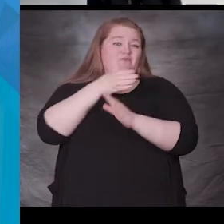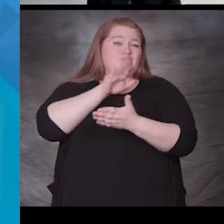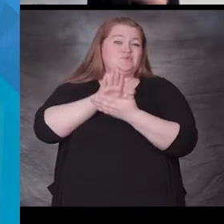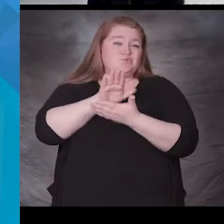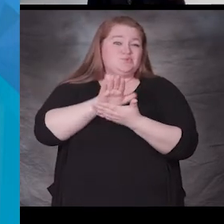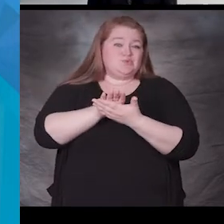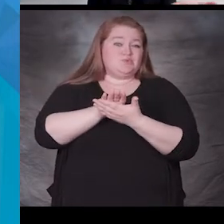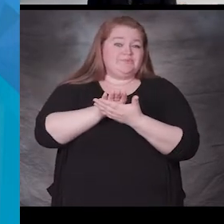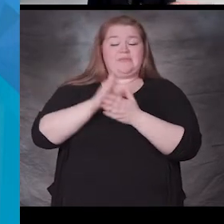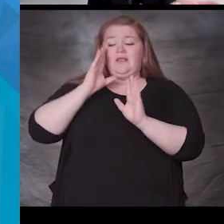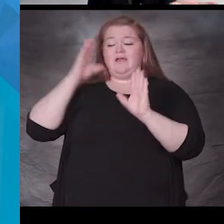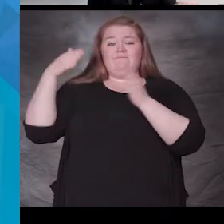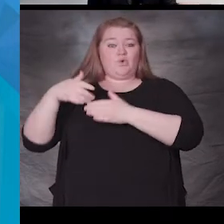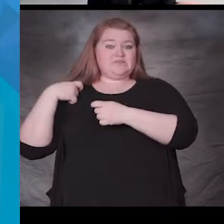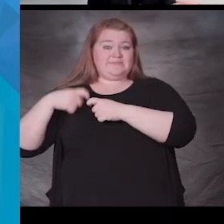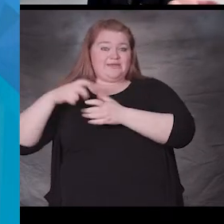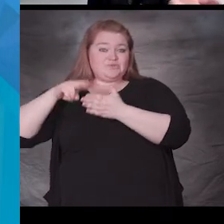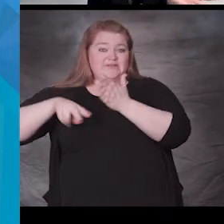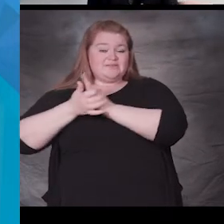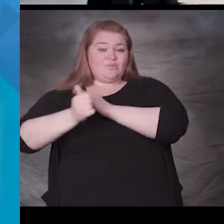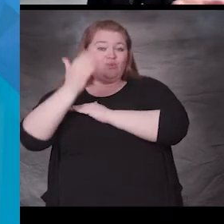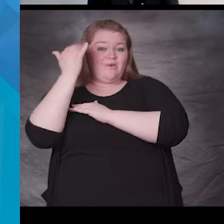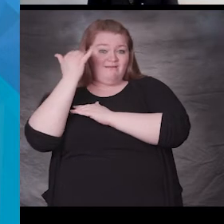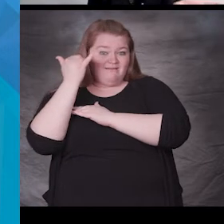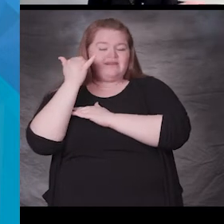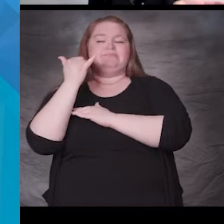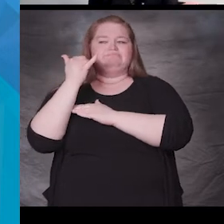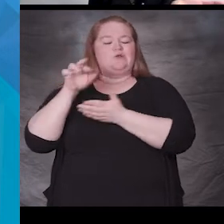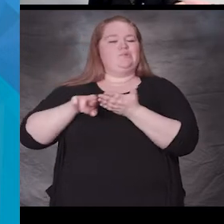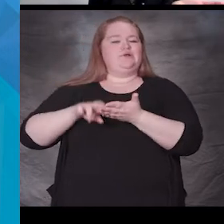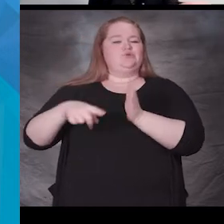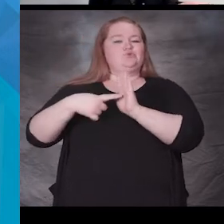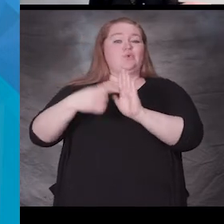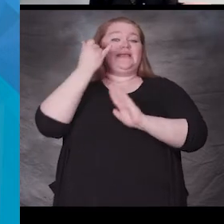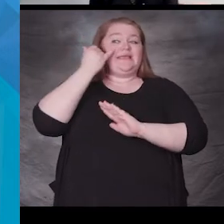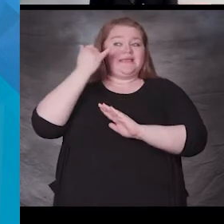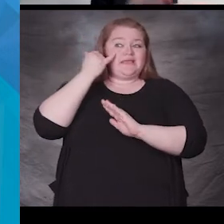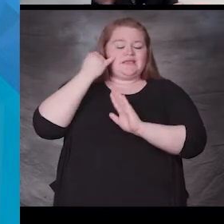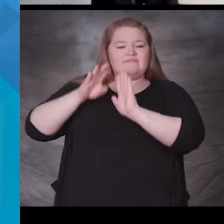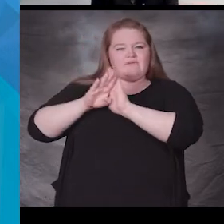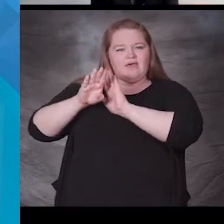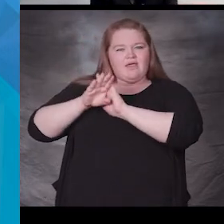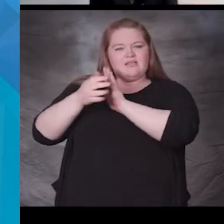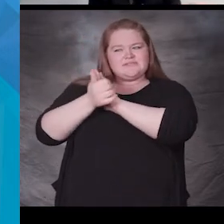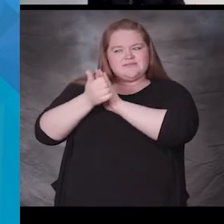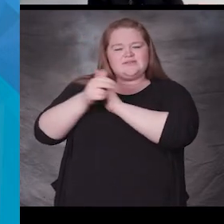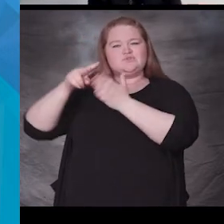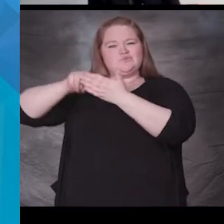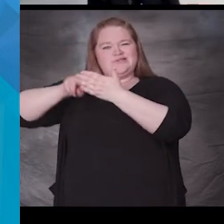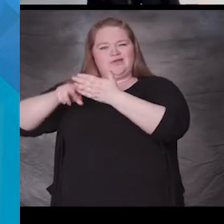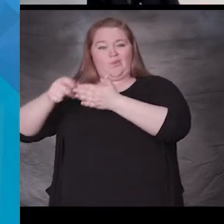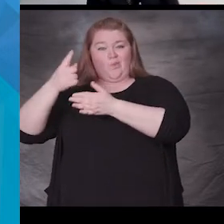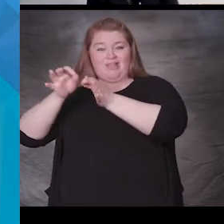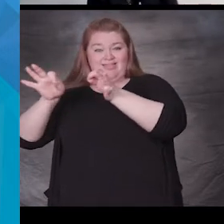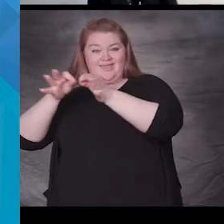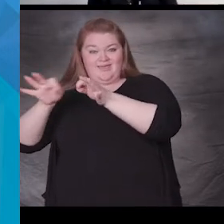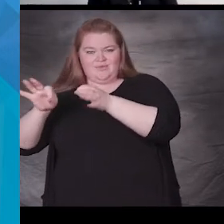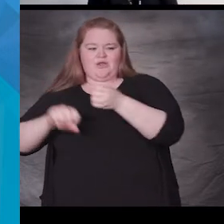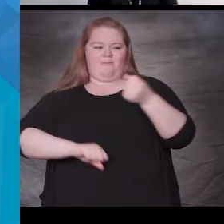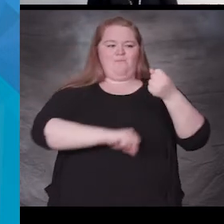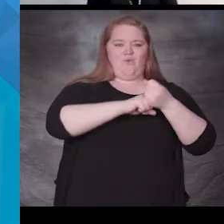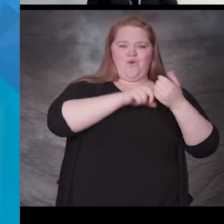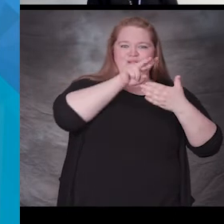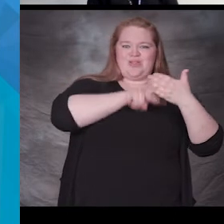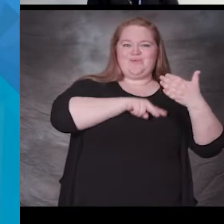proves that if you are building a language in literacy skills in one language they do transfer over to the other language.